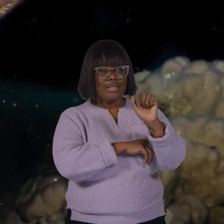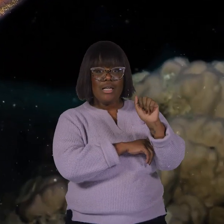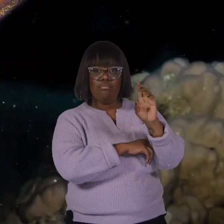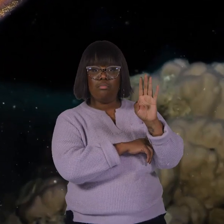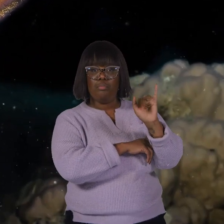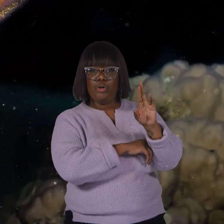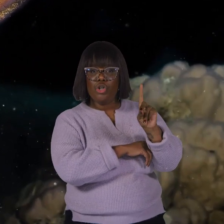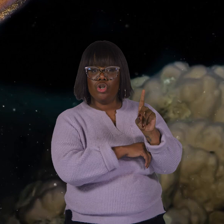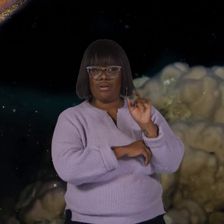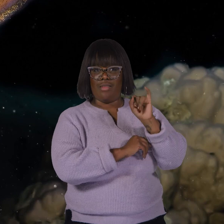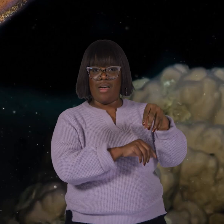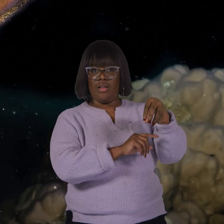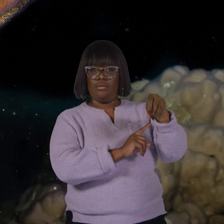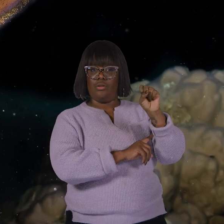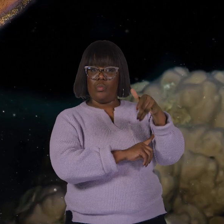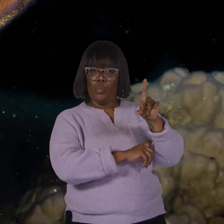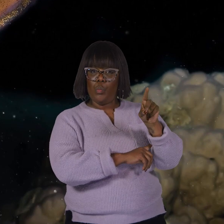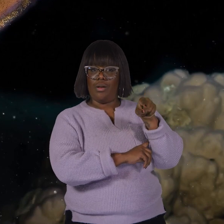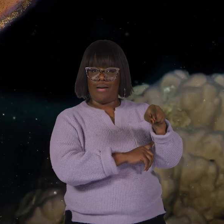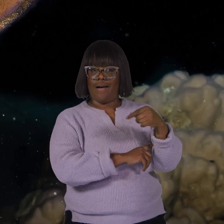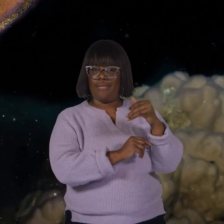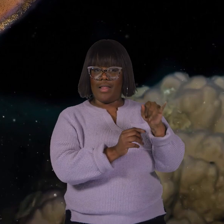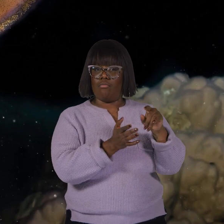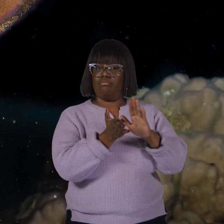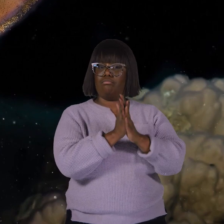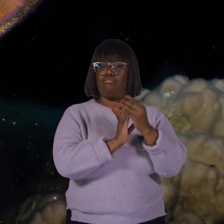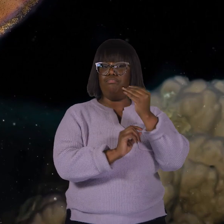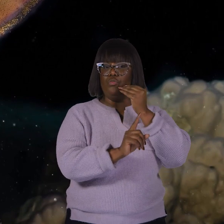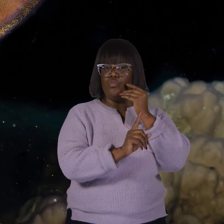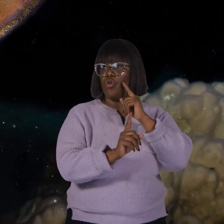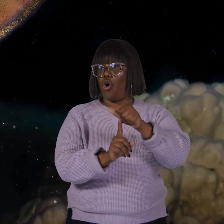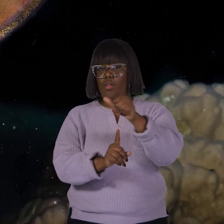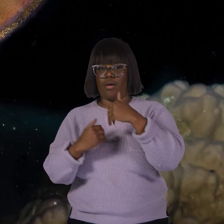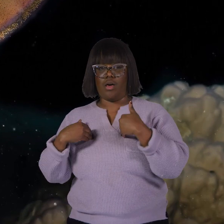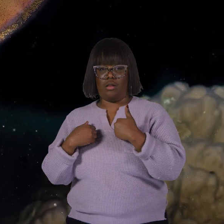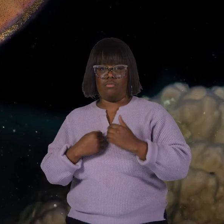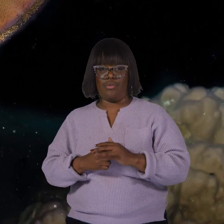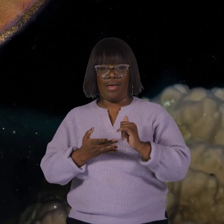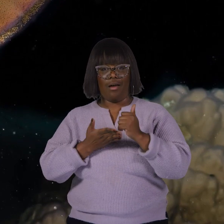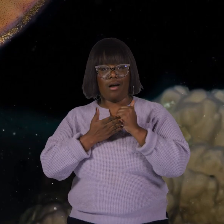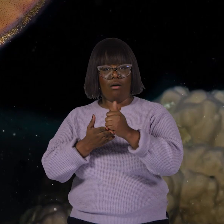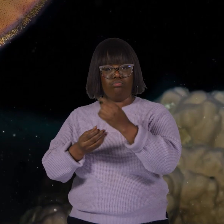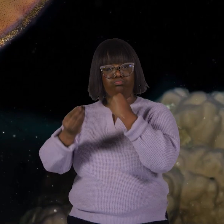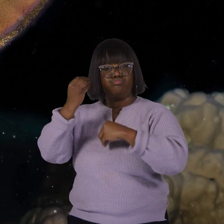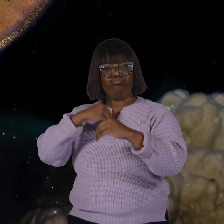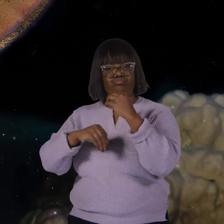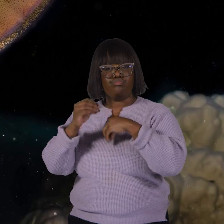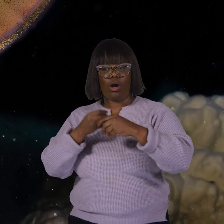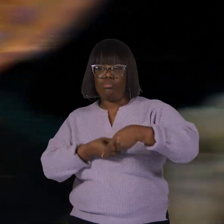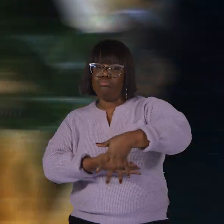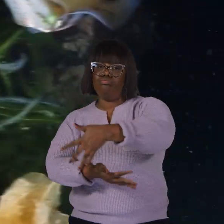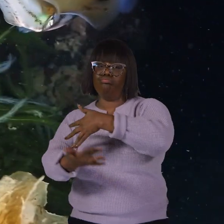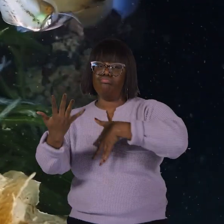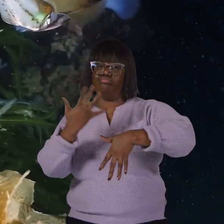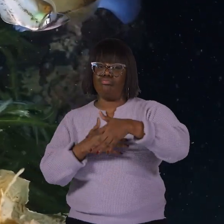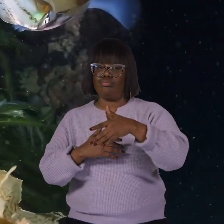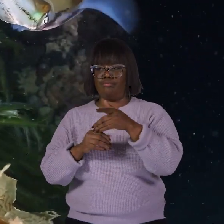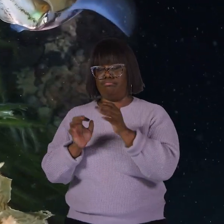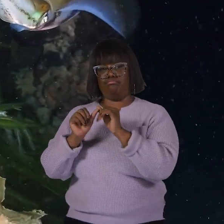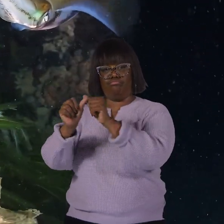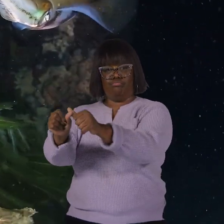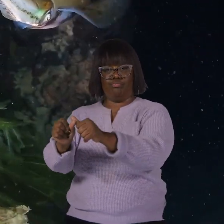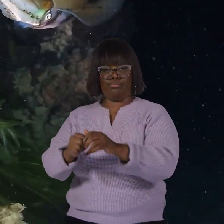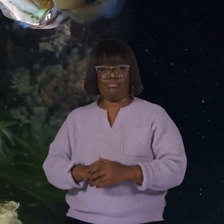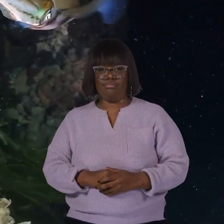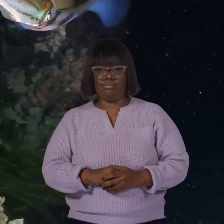populations are healthy, there's plenty of food for these other creatures, which helps keep the whole underwater world in balance. Additionally,